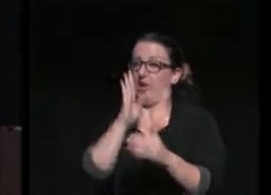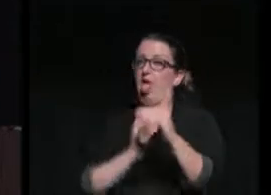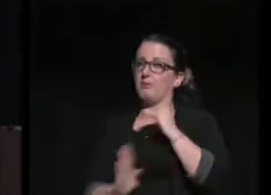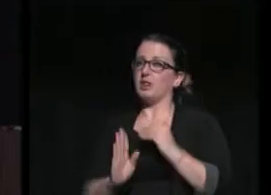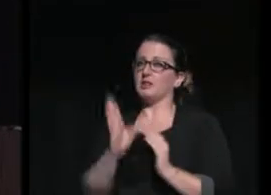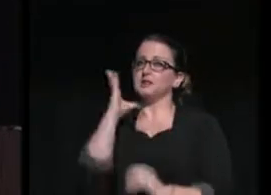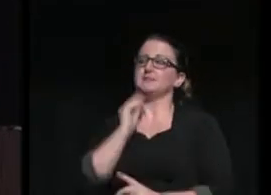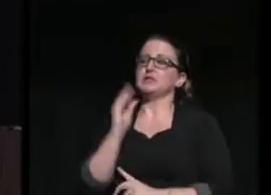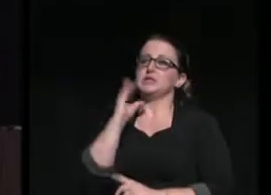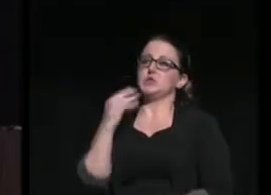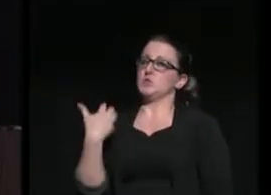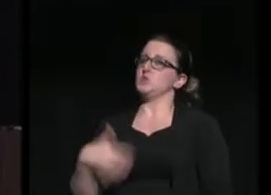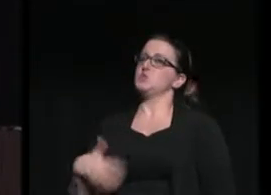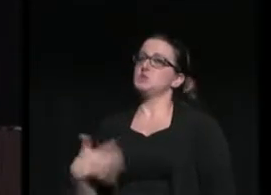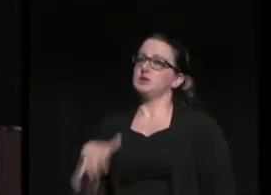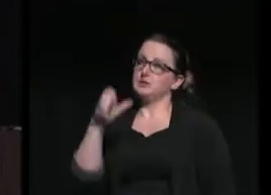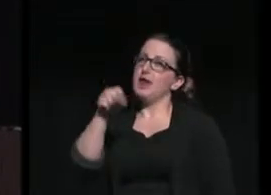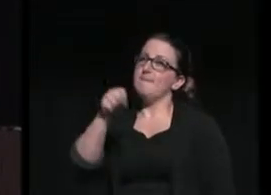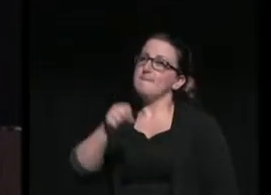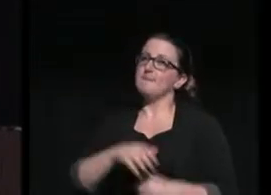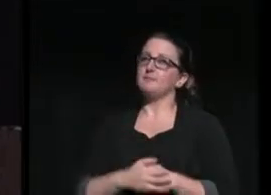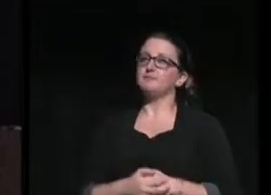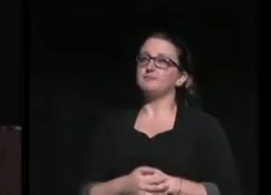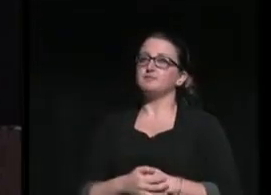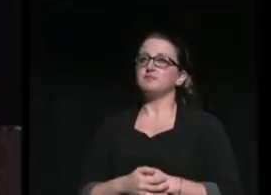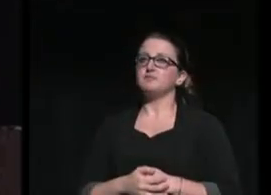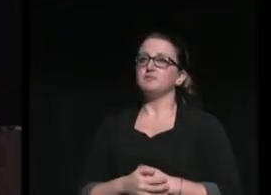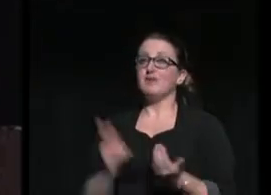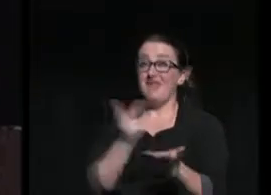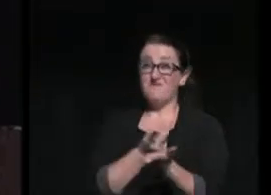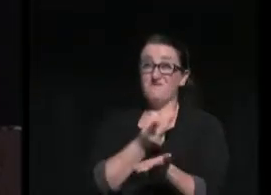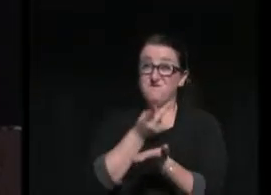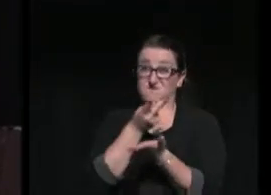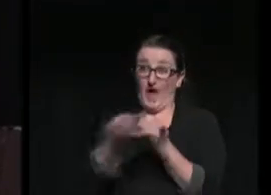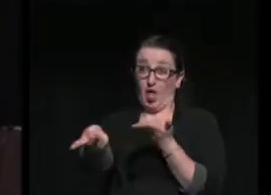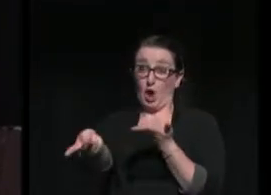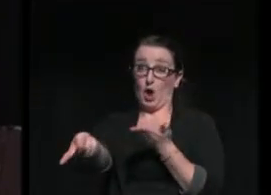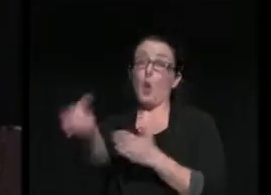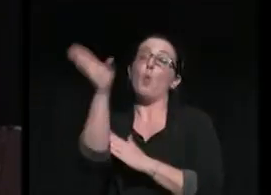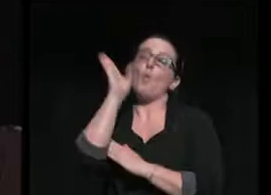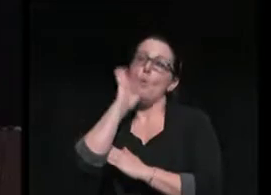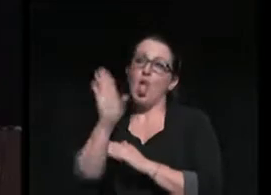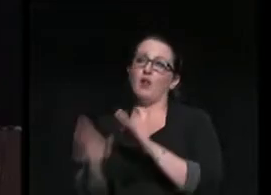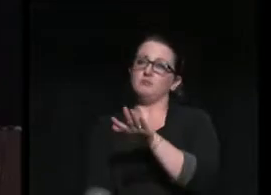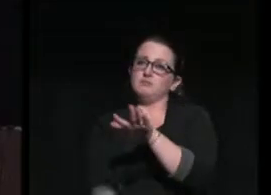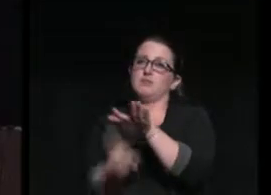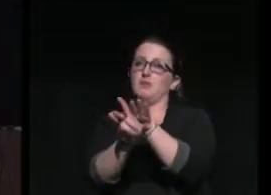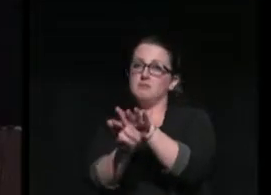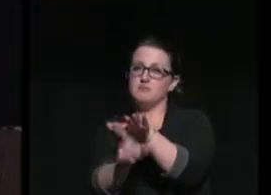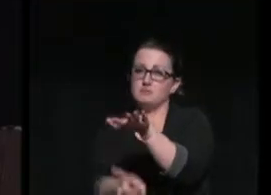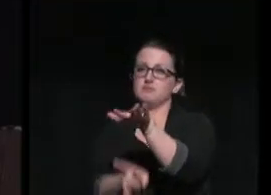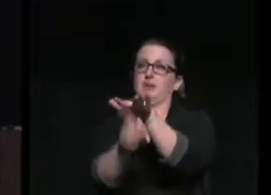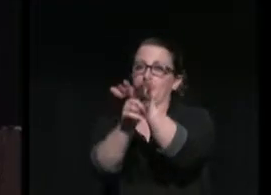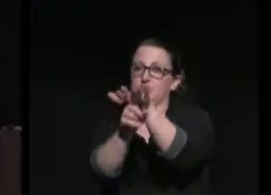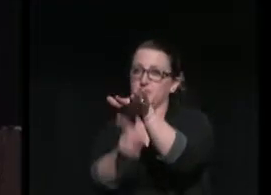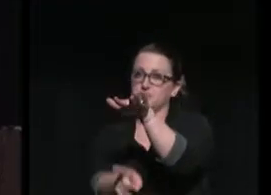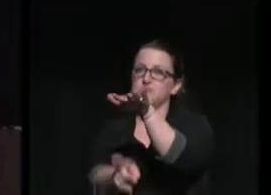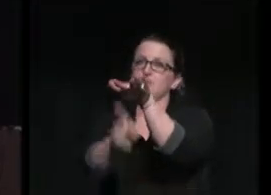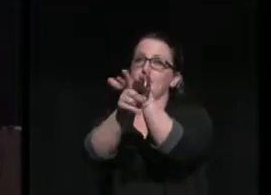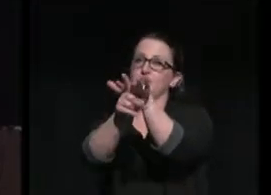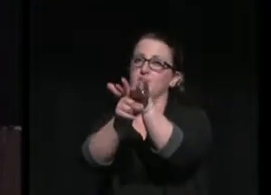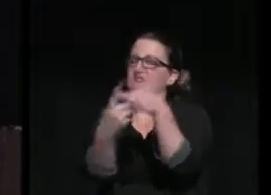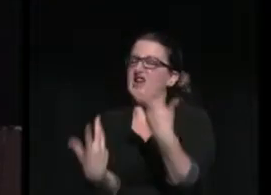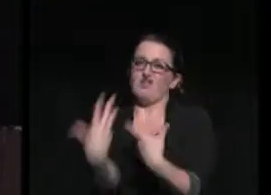would be an understatement. Failure will be an ever-present companion. That's part of adulting.